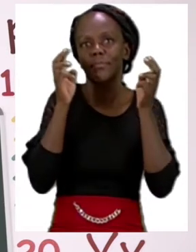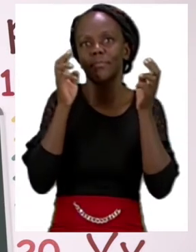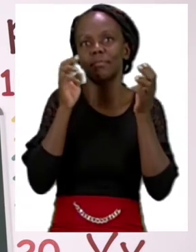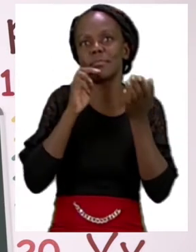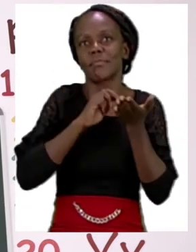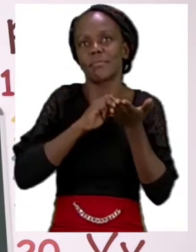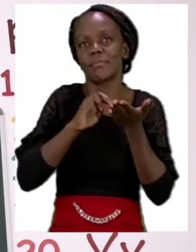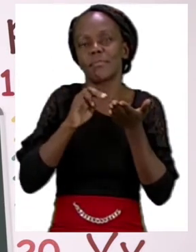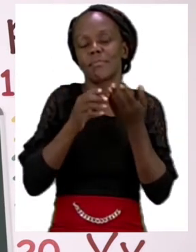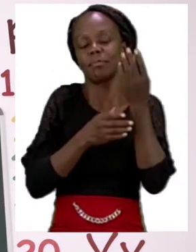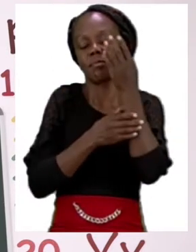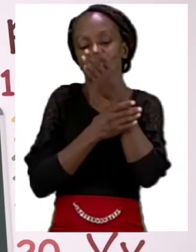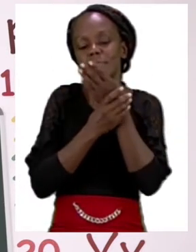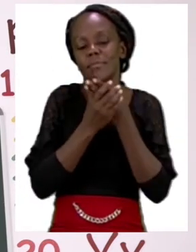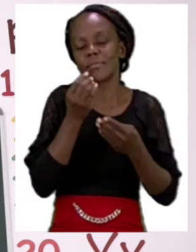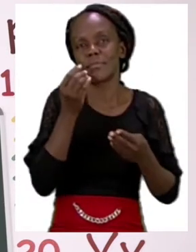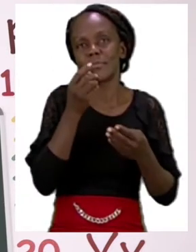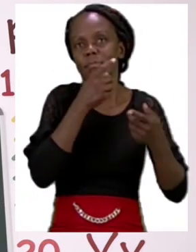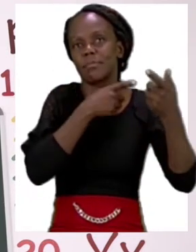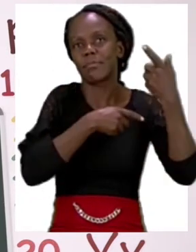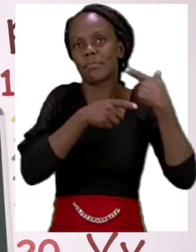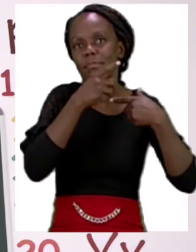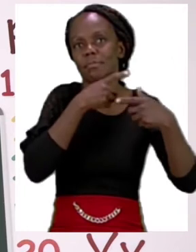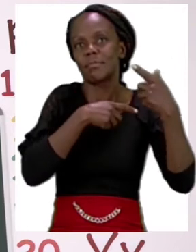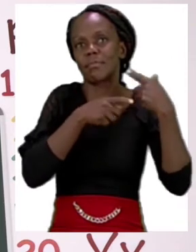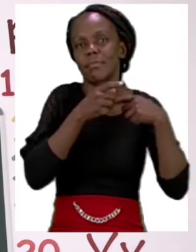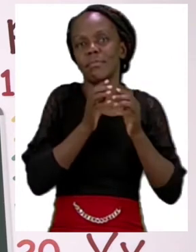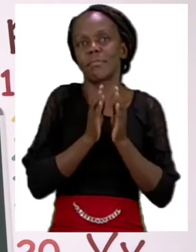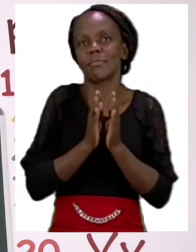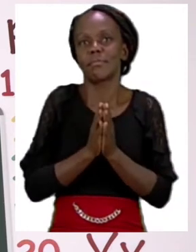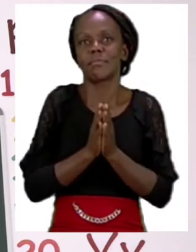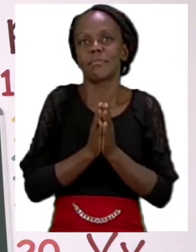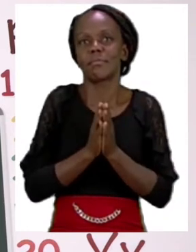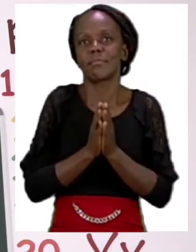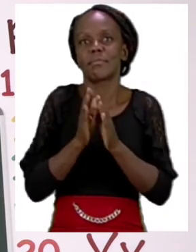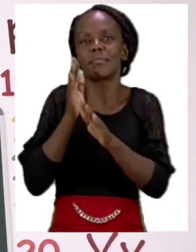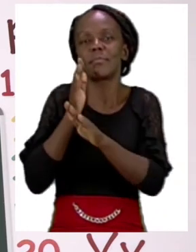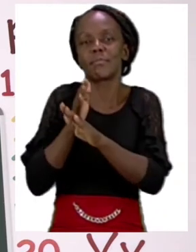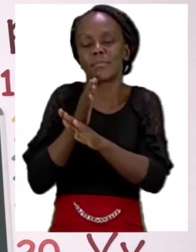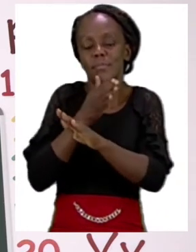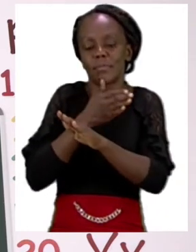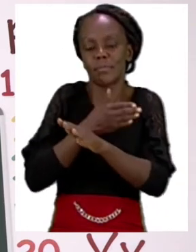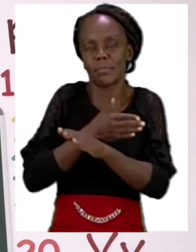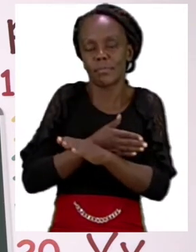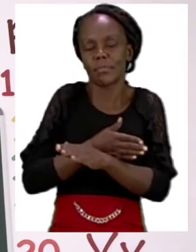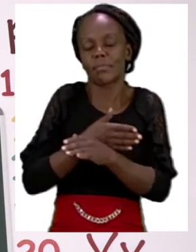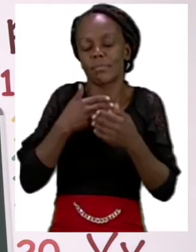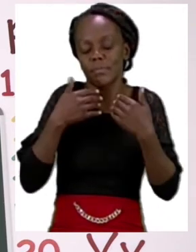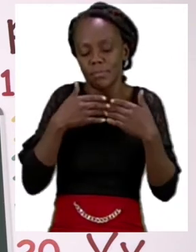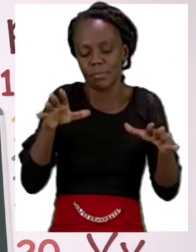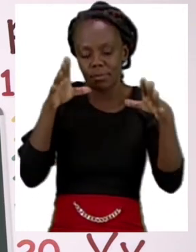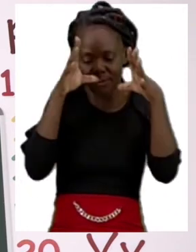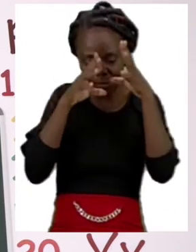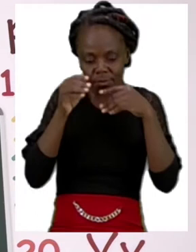Autumn and Revision. And before we get into a lesson boys and girls